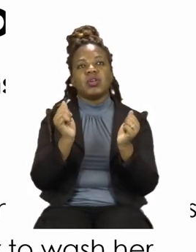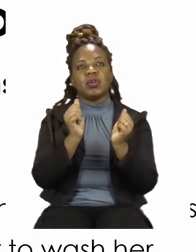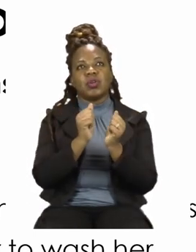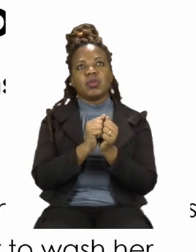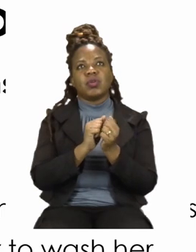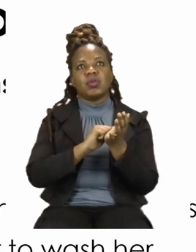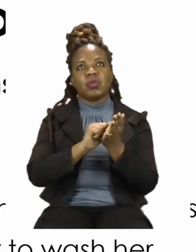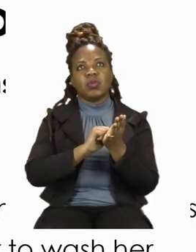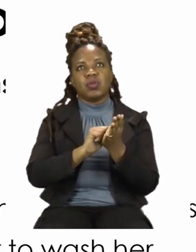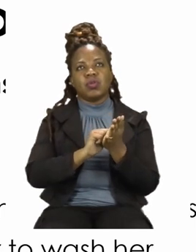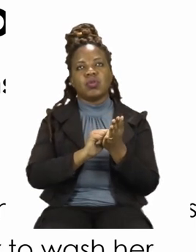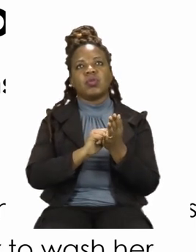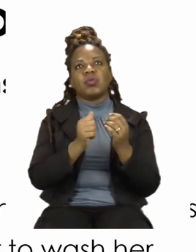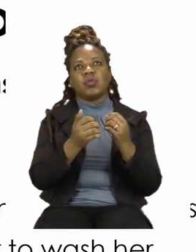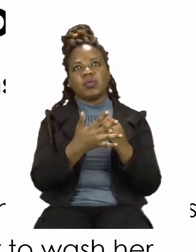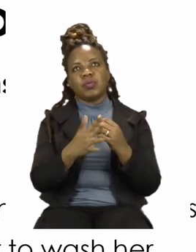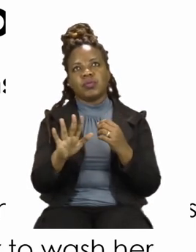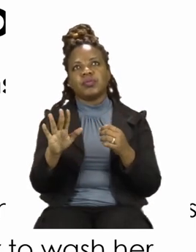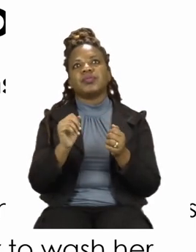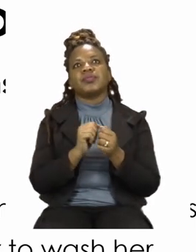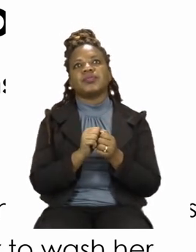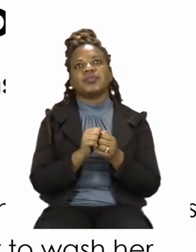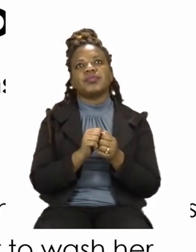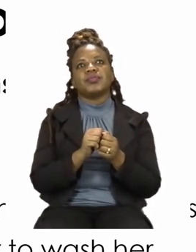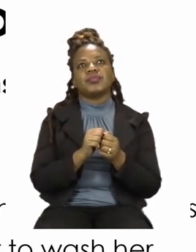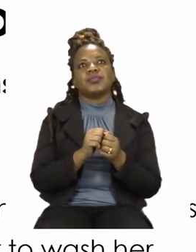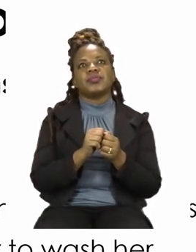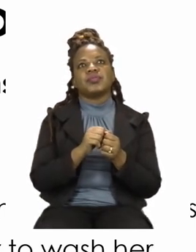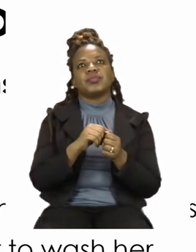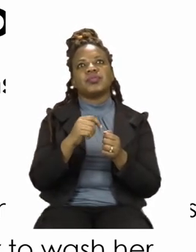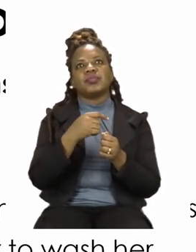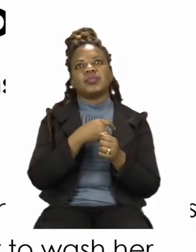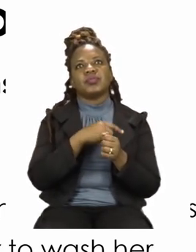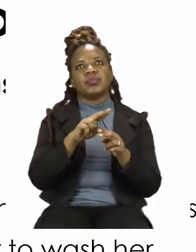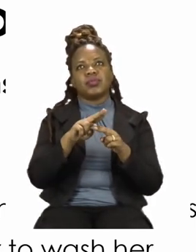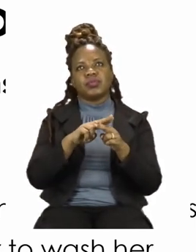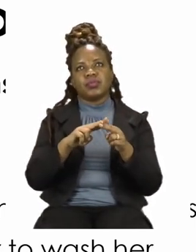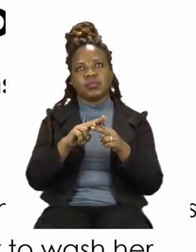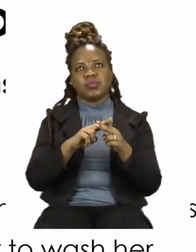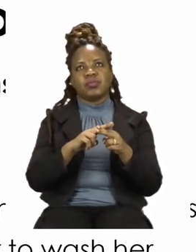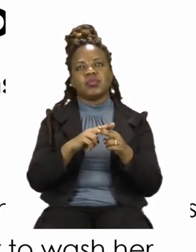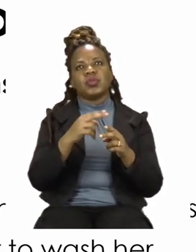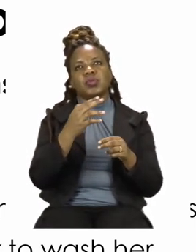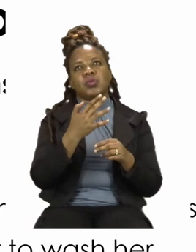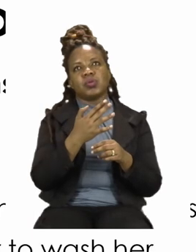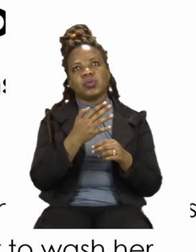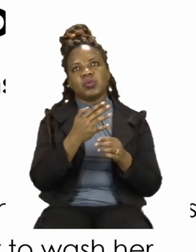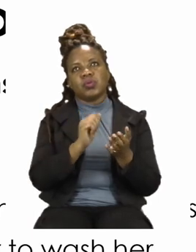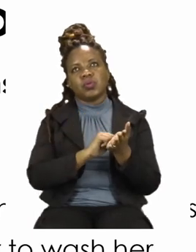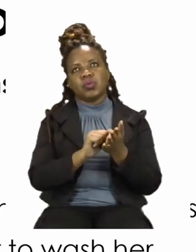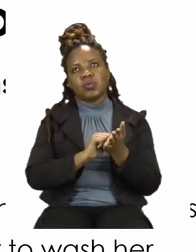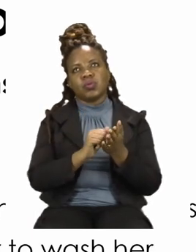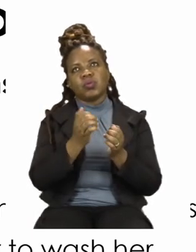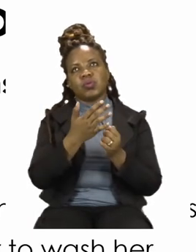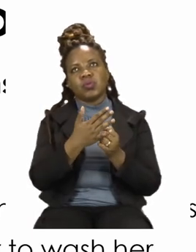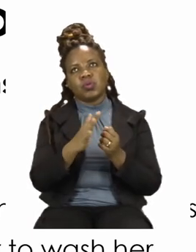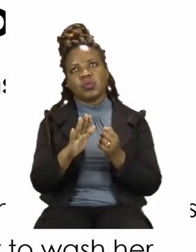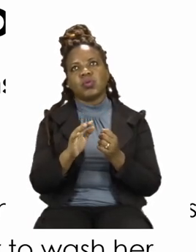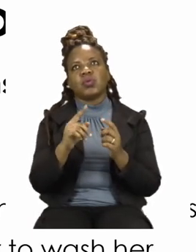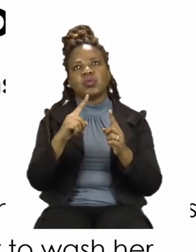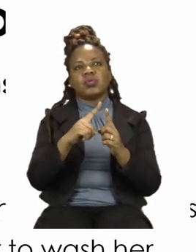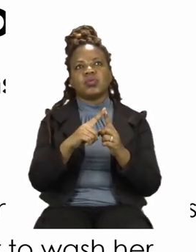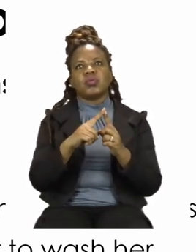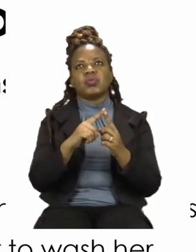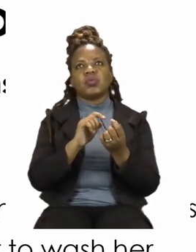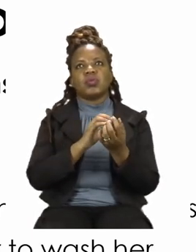wash her hands. She uses warm water and soap. She